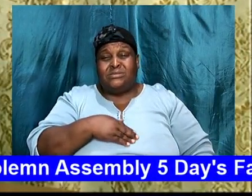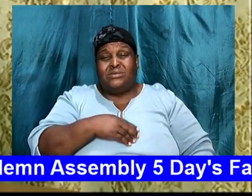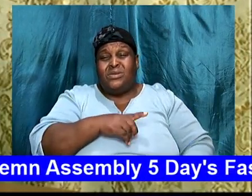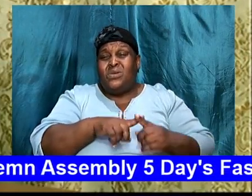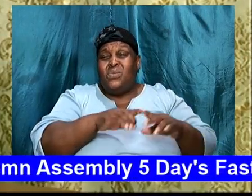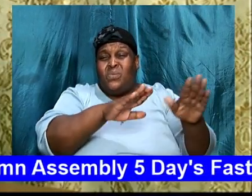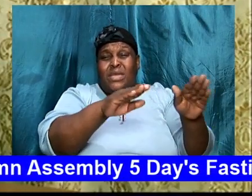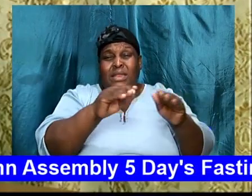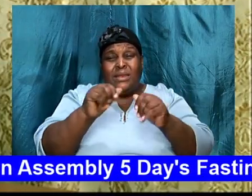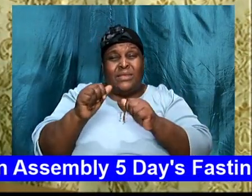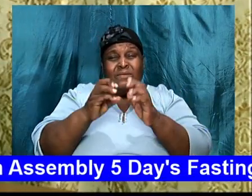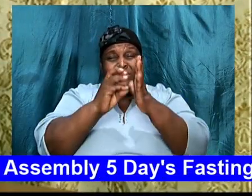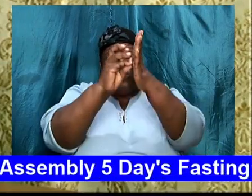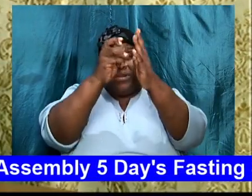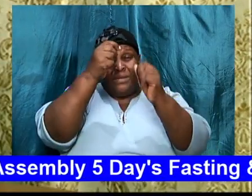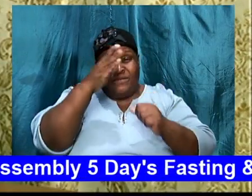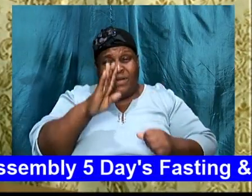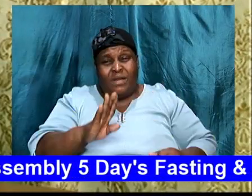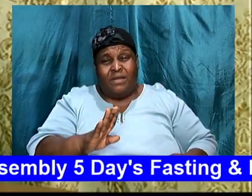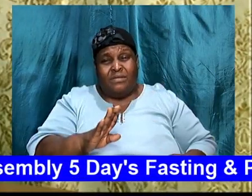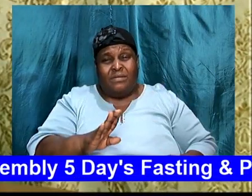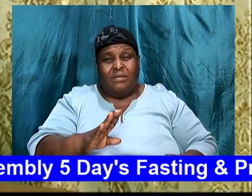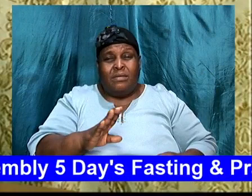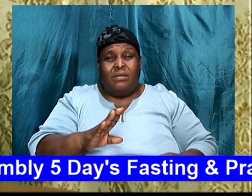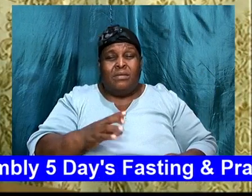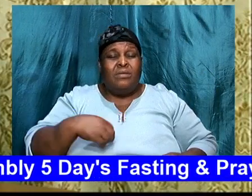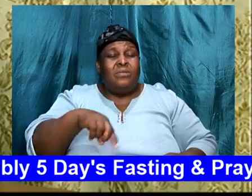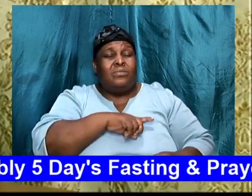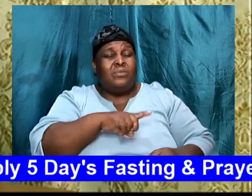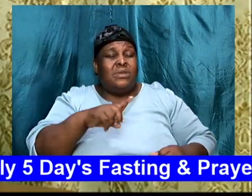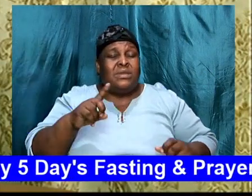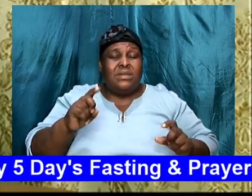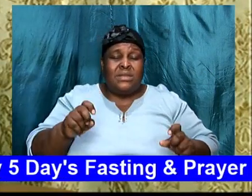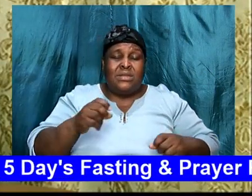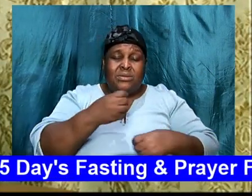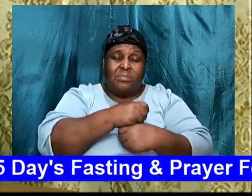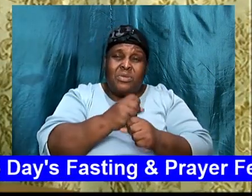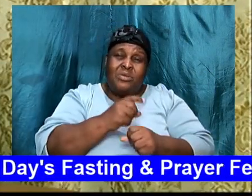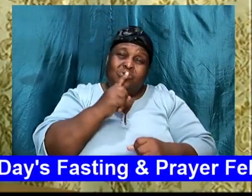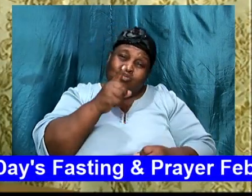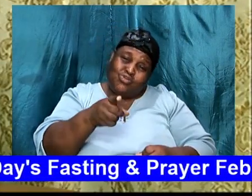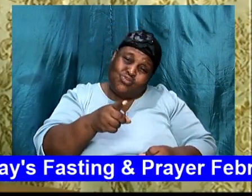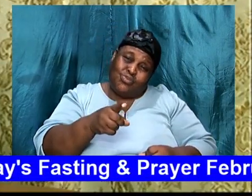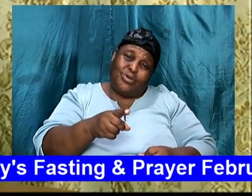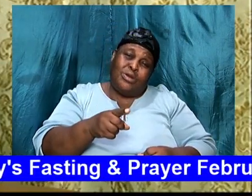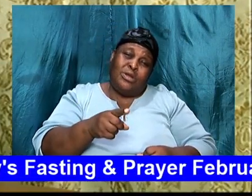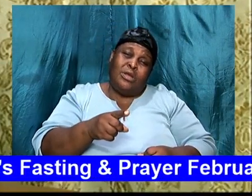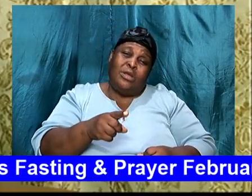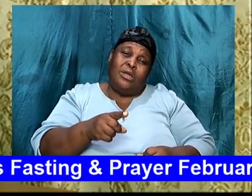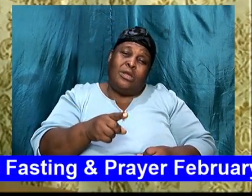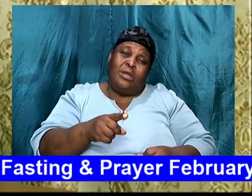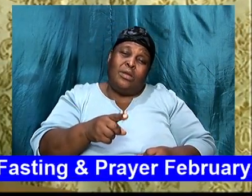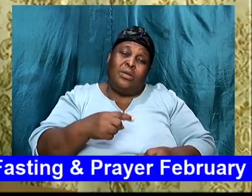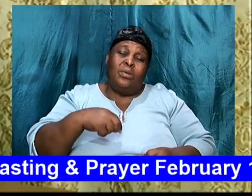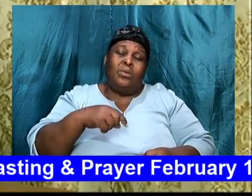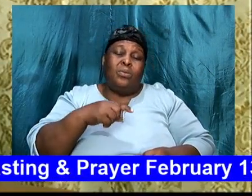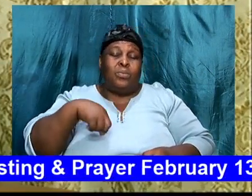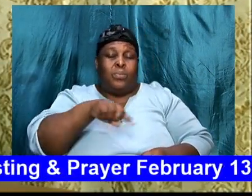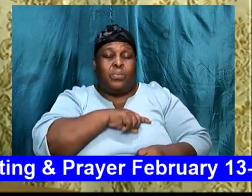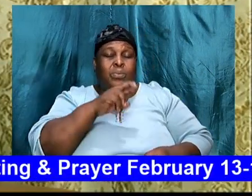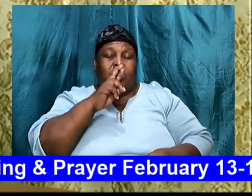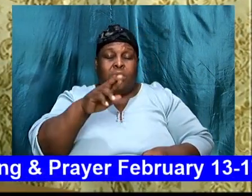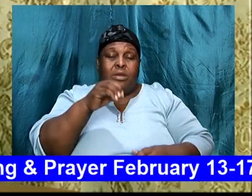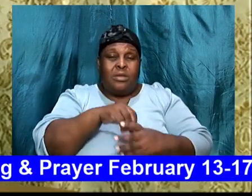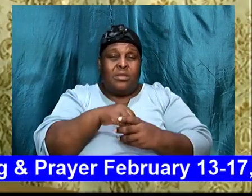need, to make sure, that whatever we do, whatever move we make, that we are, in the will of God. We also